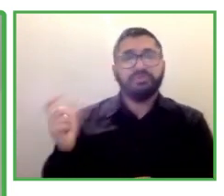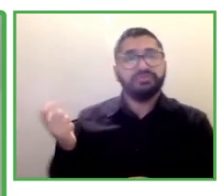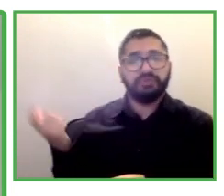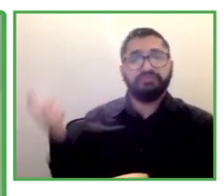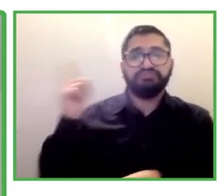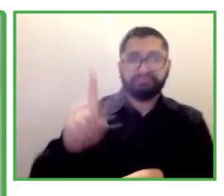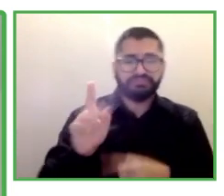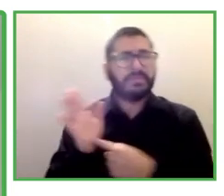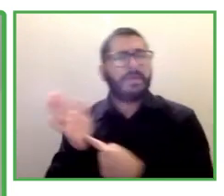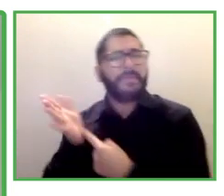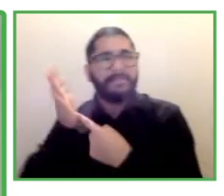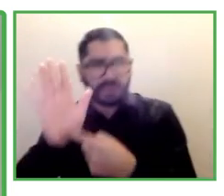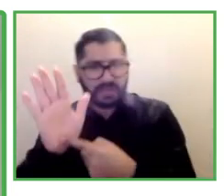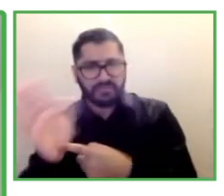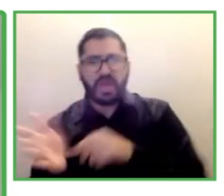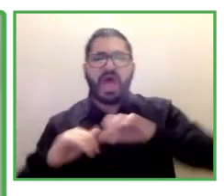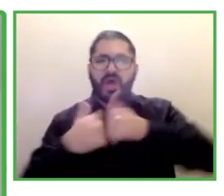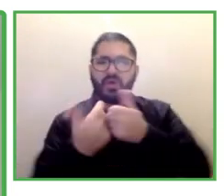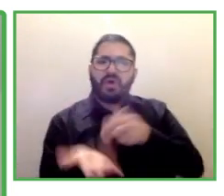it on.